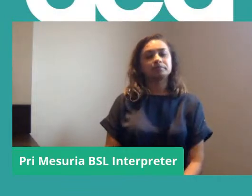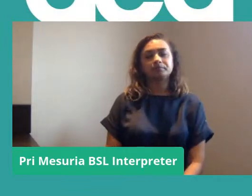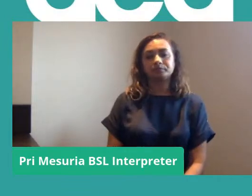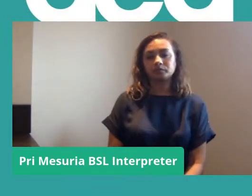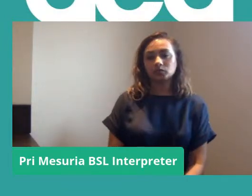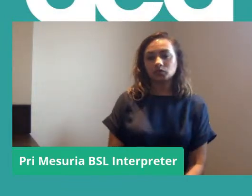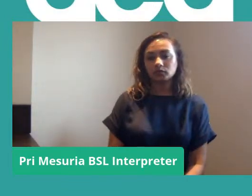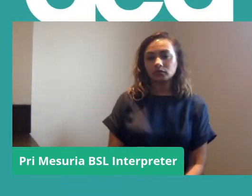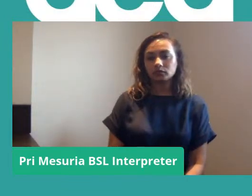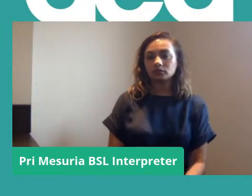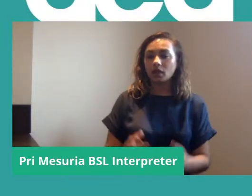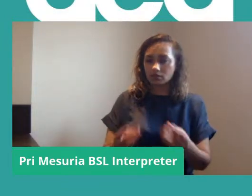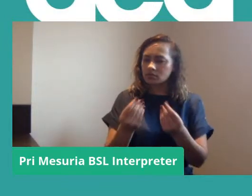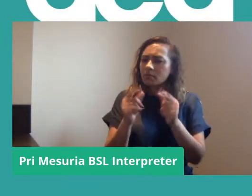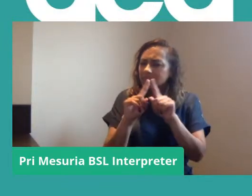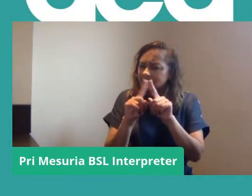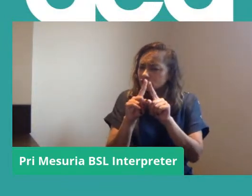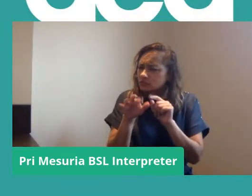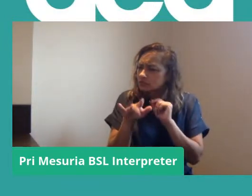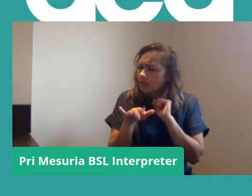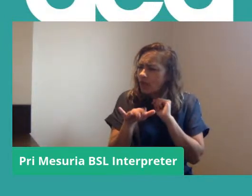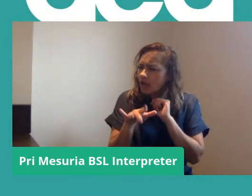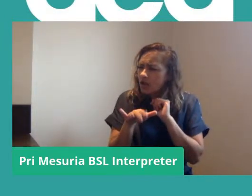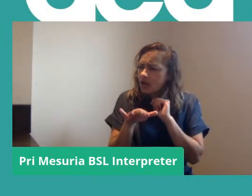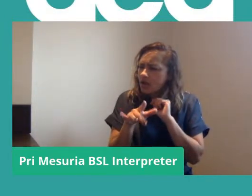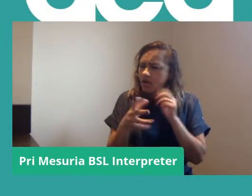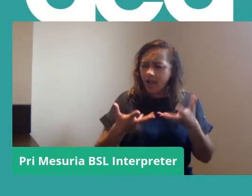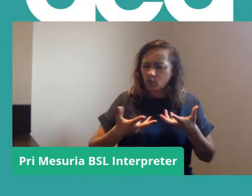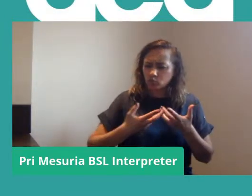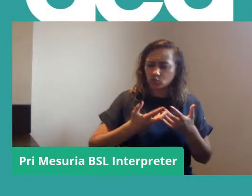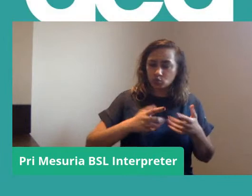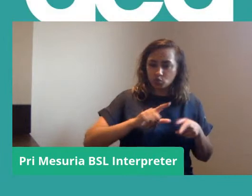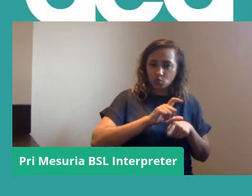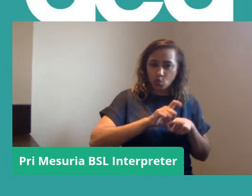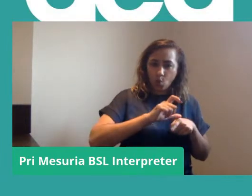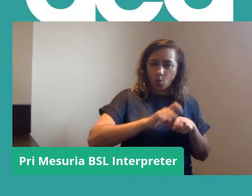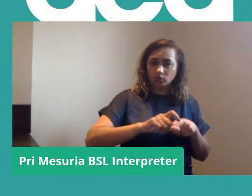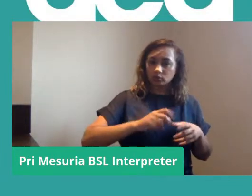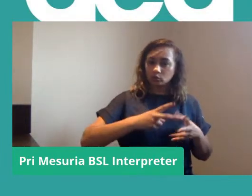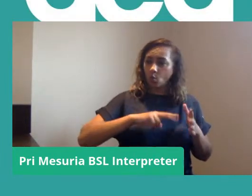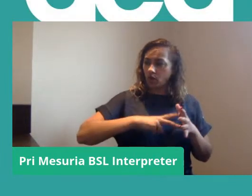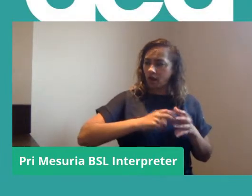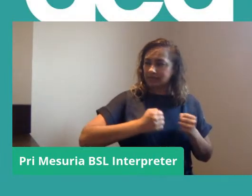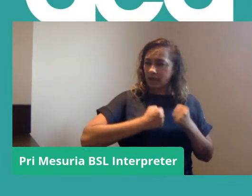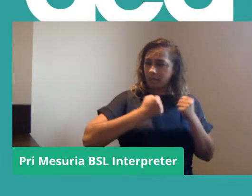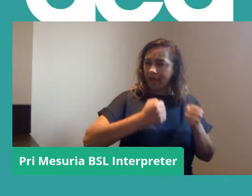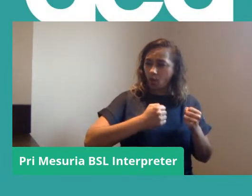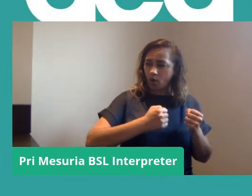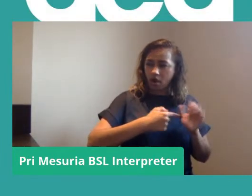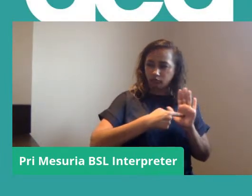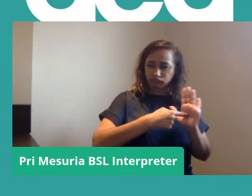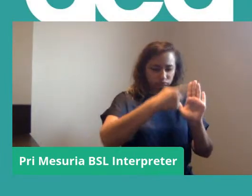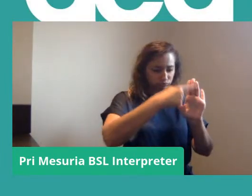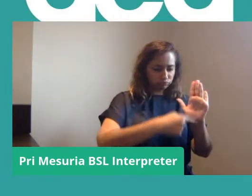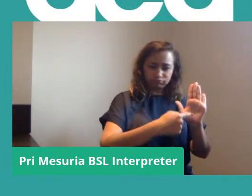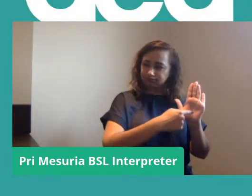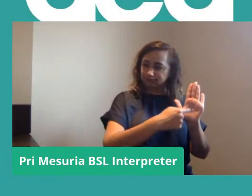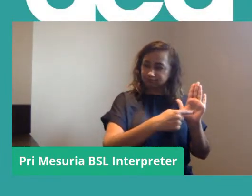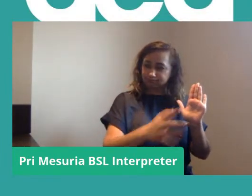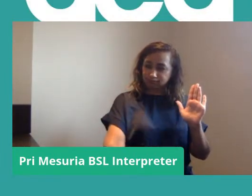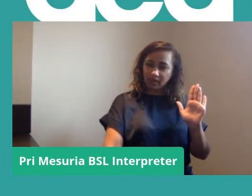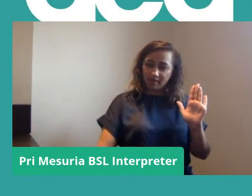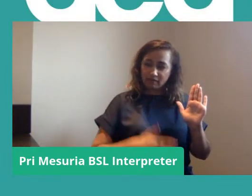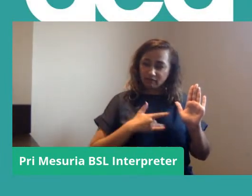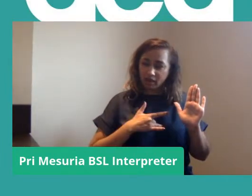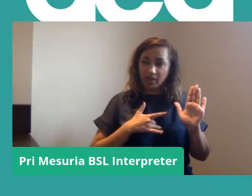There are differences, however, in the way that organising for power presents things. So it's very much